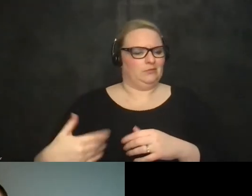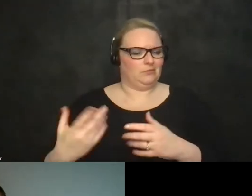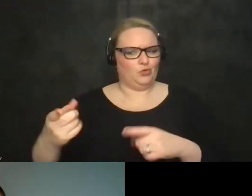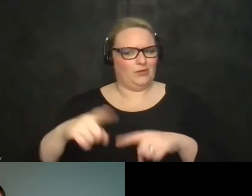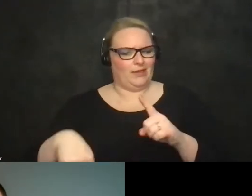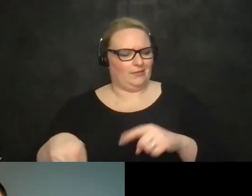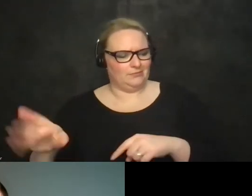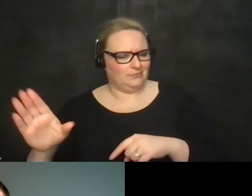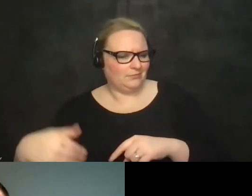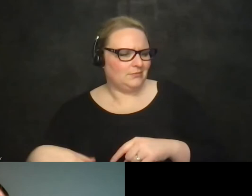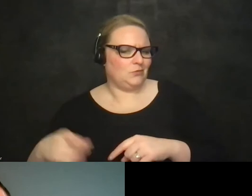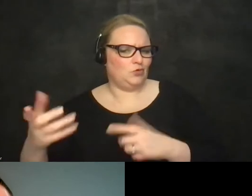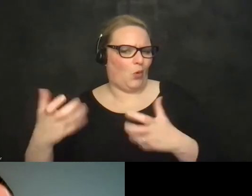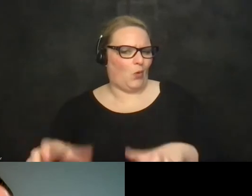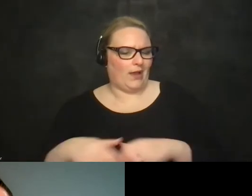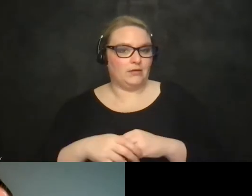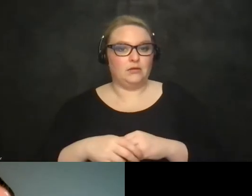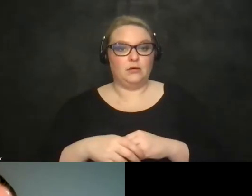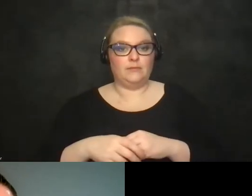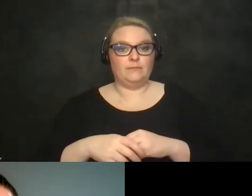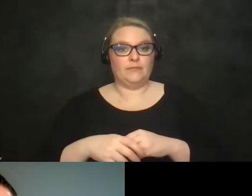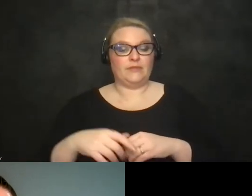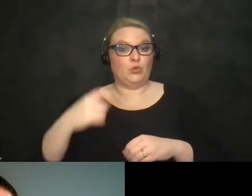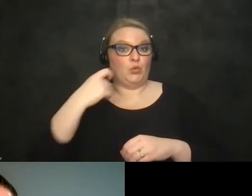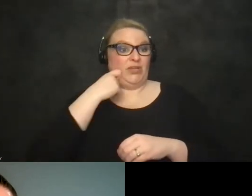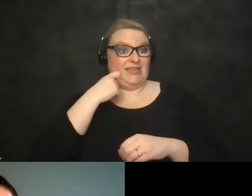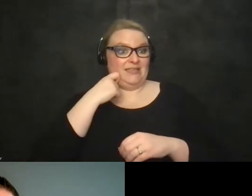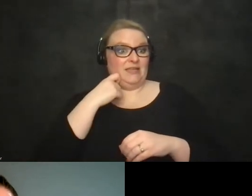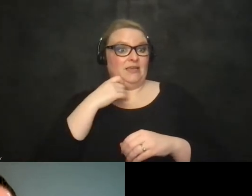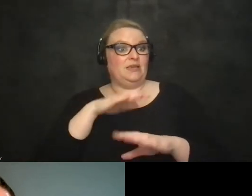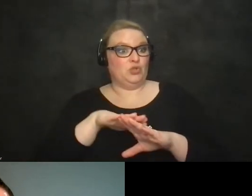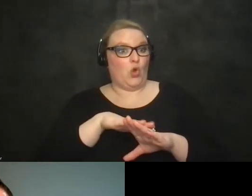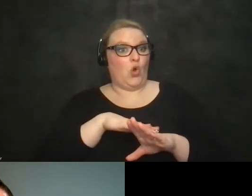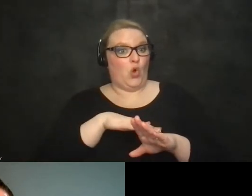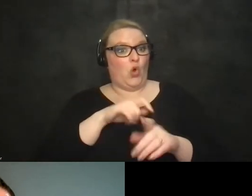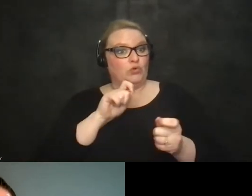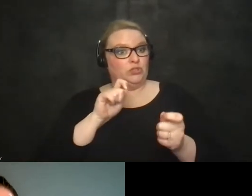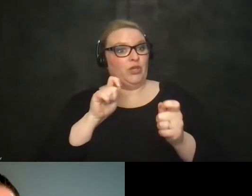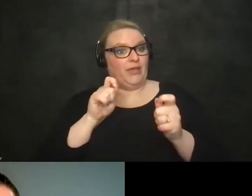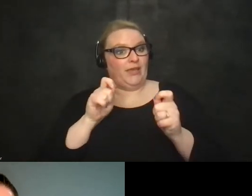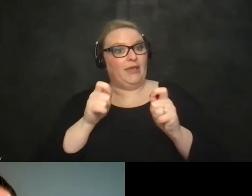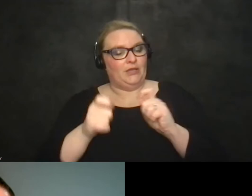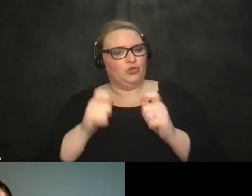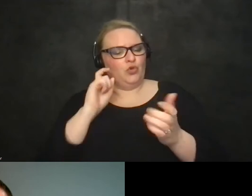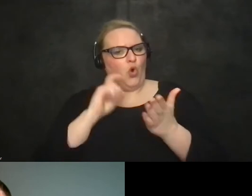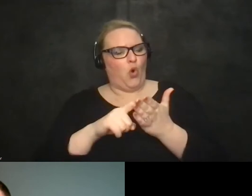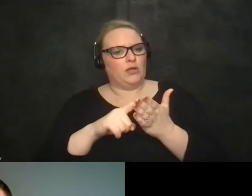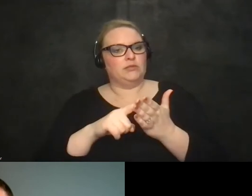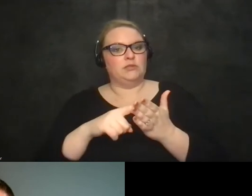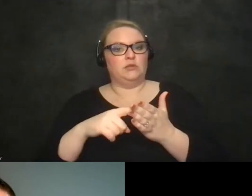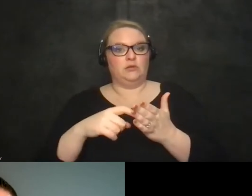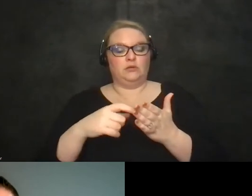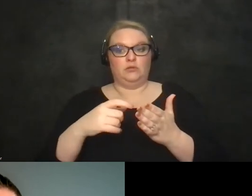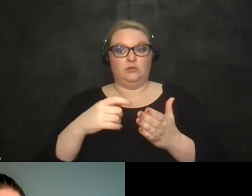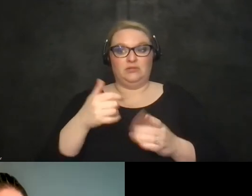do this you wouldn't be able to you wouldn't want to and i think it's only recently slowly but surely we're realizing that self-employment is actually a great